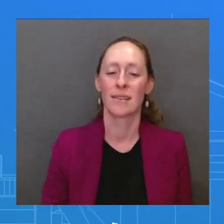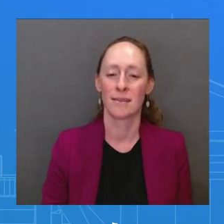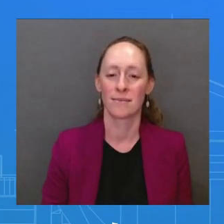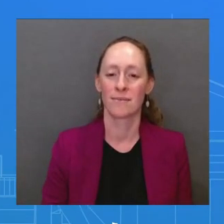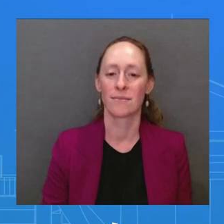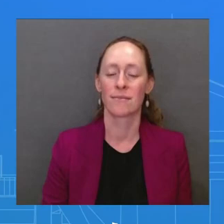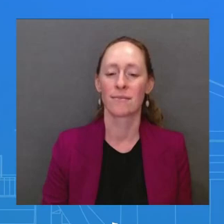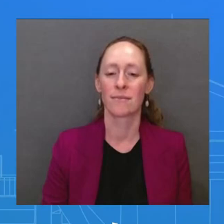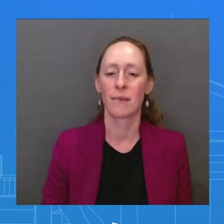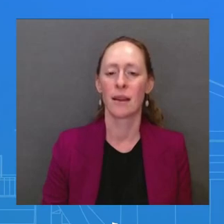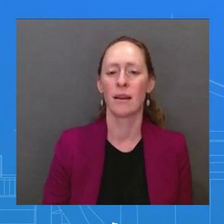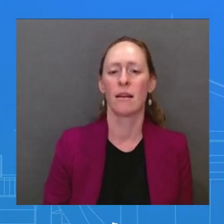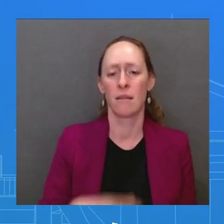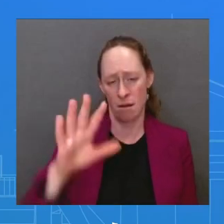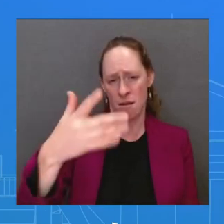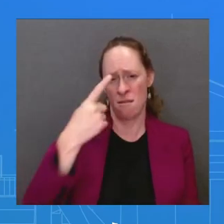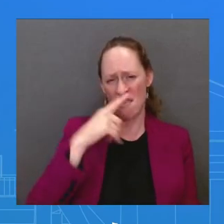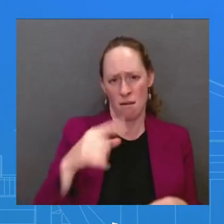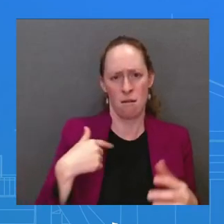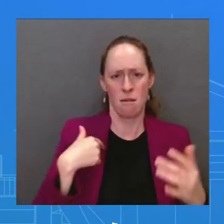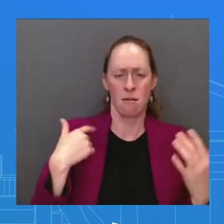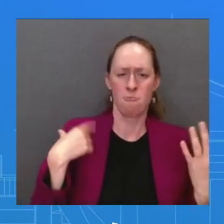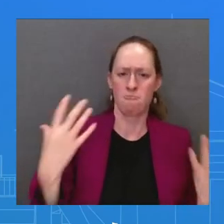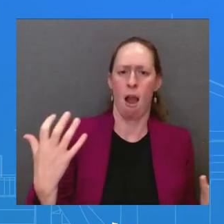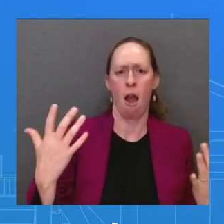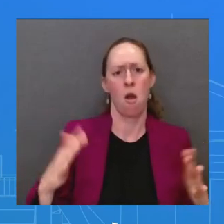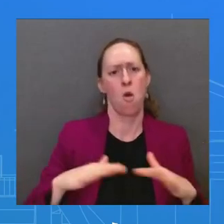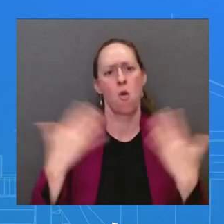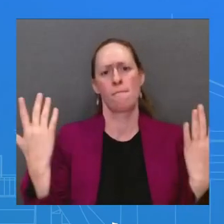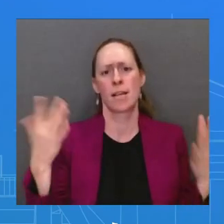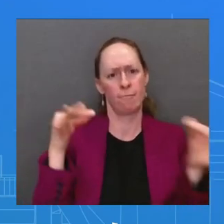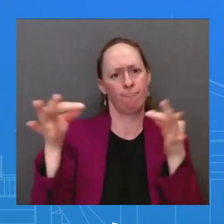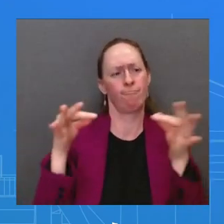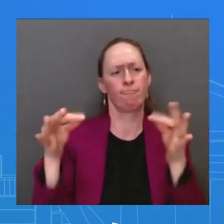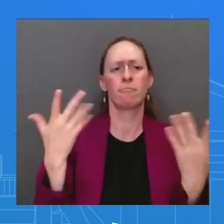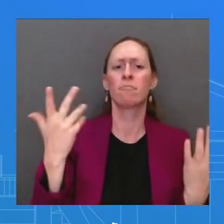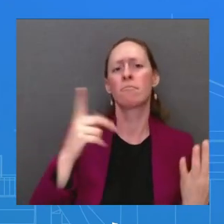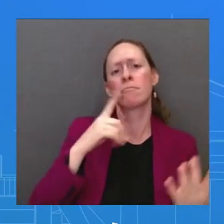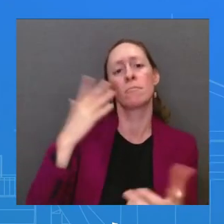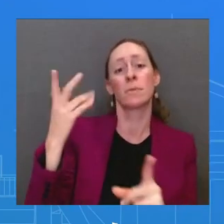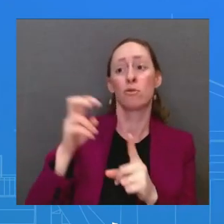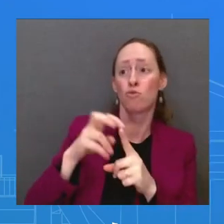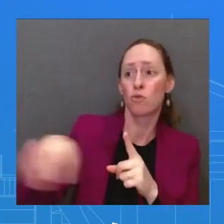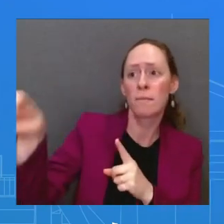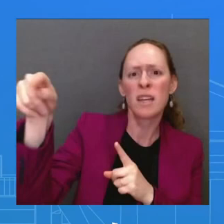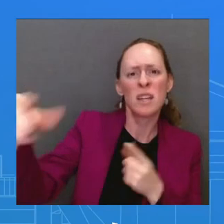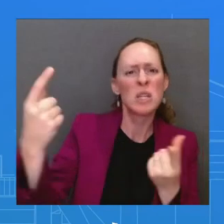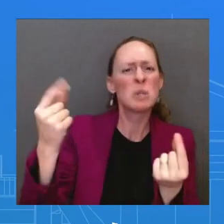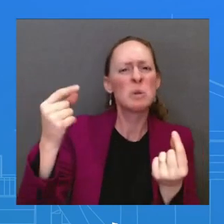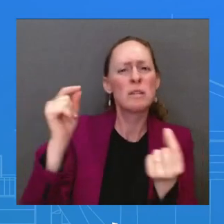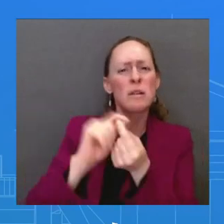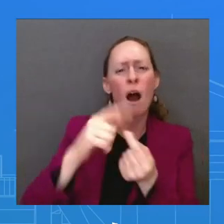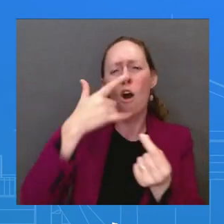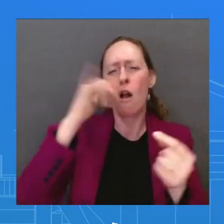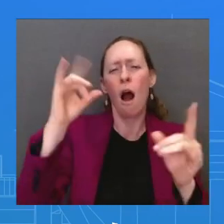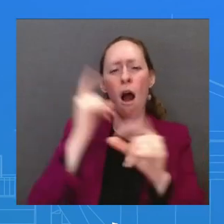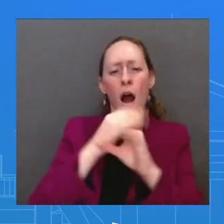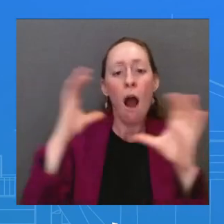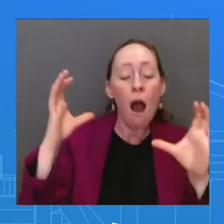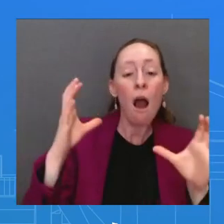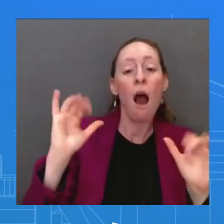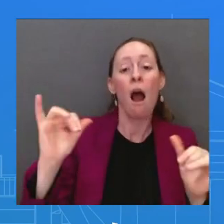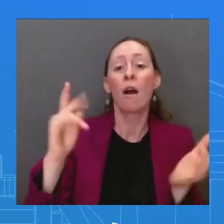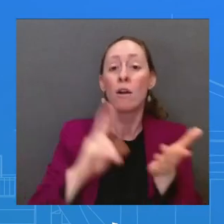top just to set the scene for the President's upcoming trip to Delhi for the G20 and to Vietnam to elevate